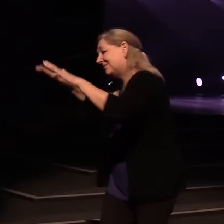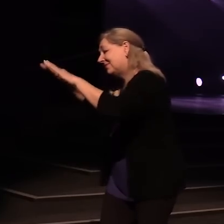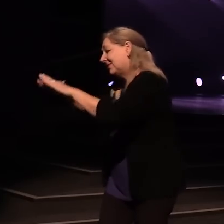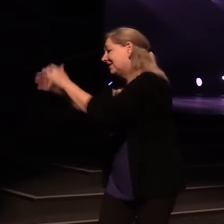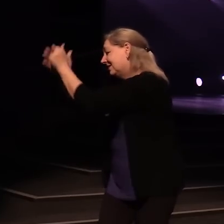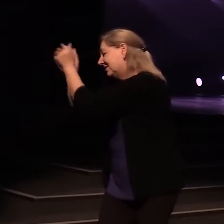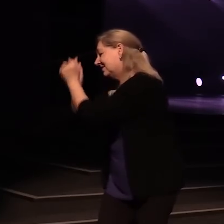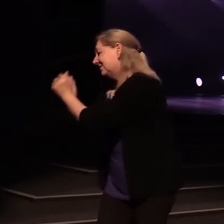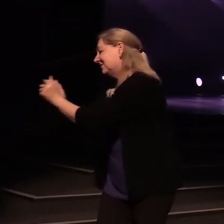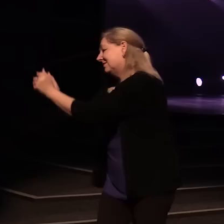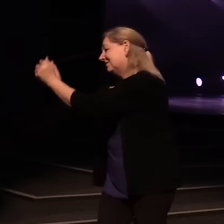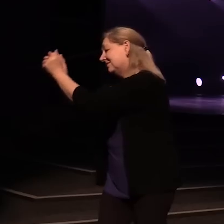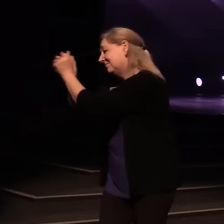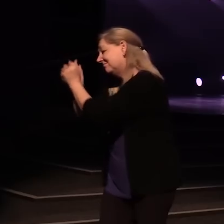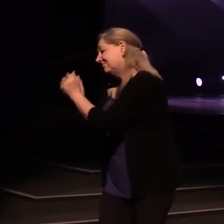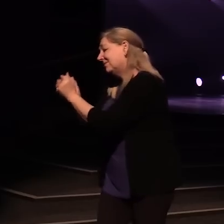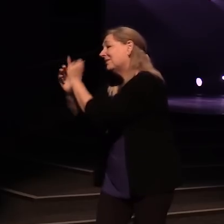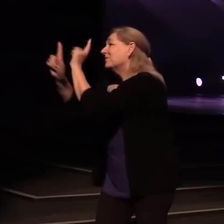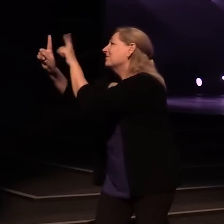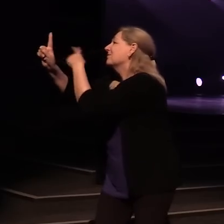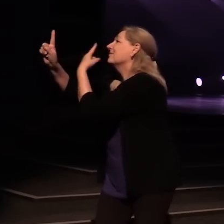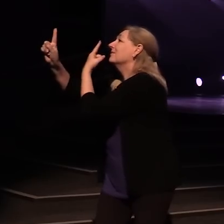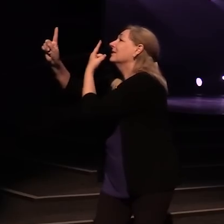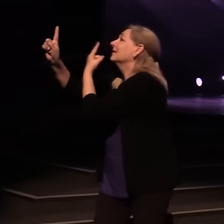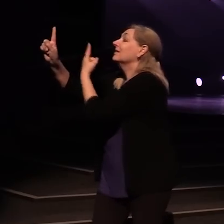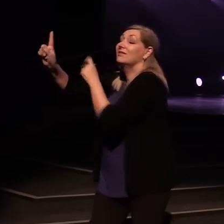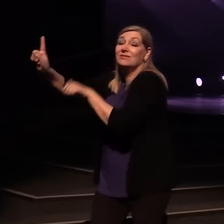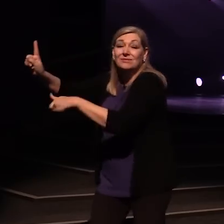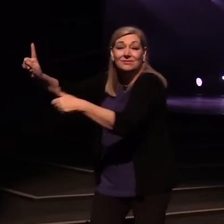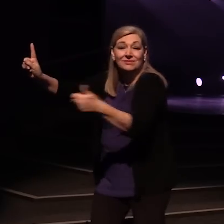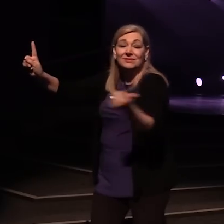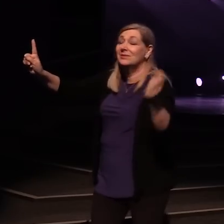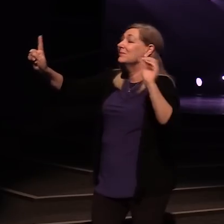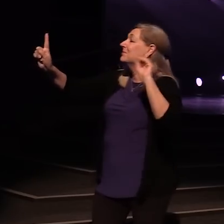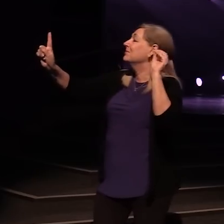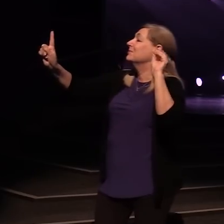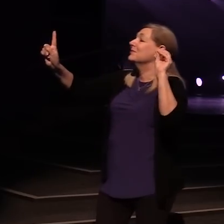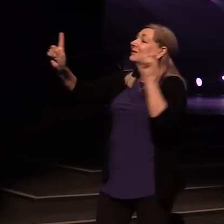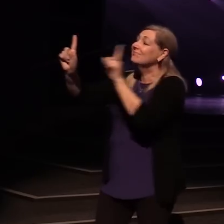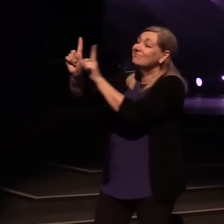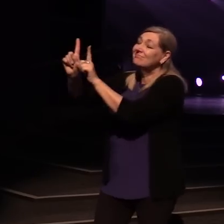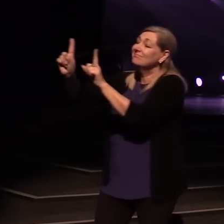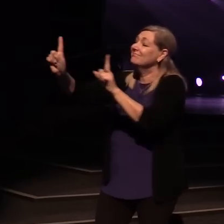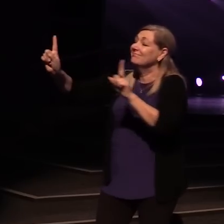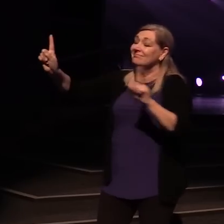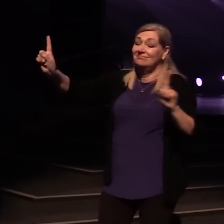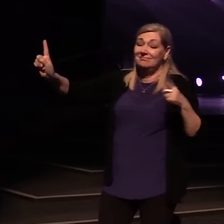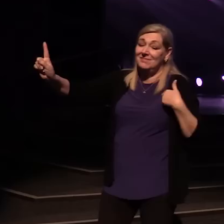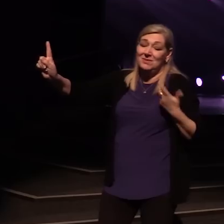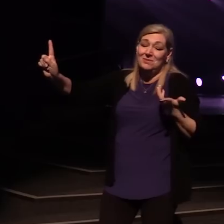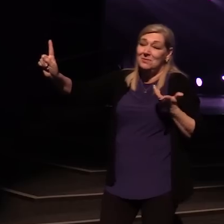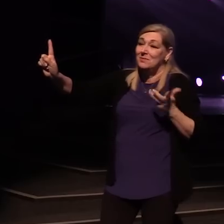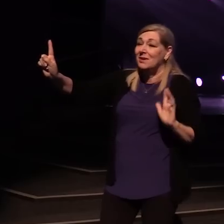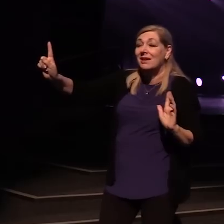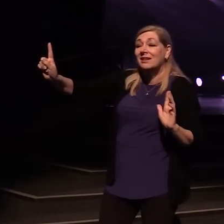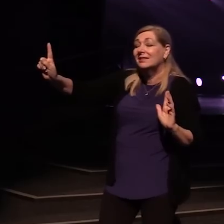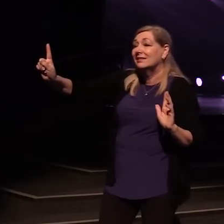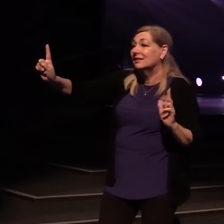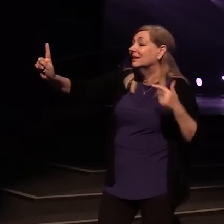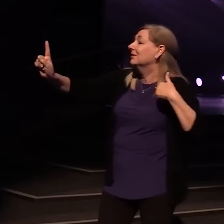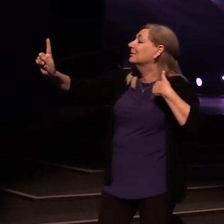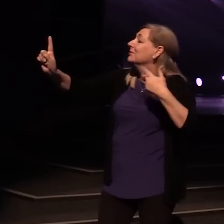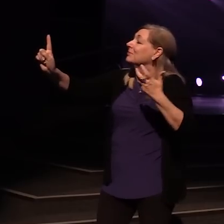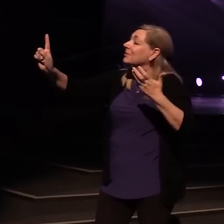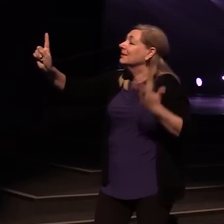I never want to leave. No, I never want to leave You behind. Oh, I'm